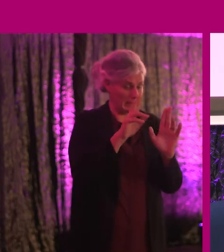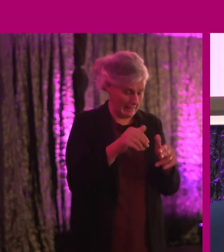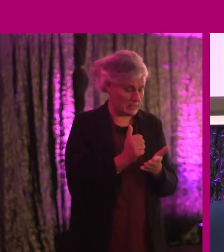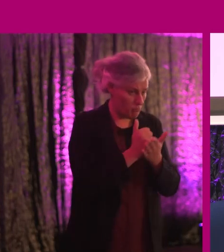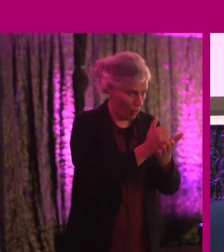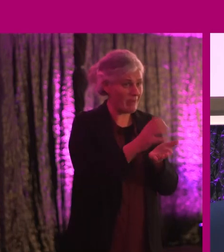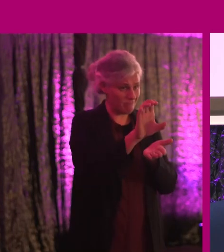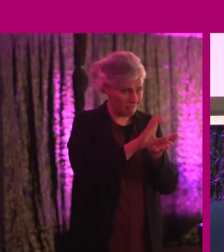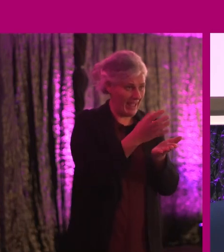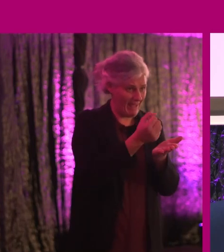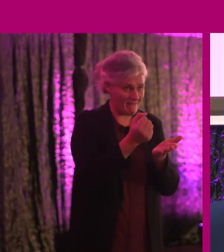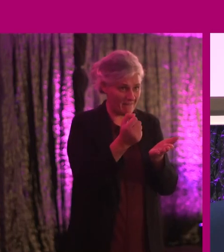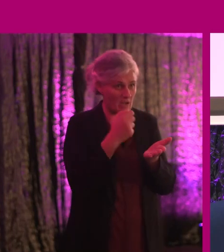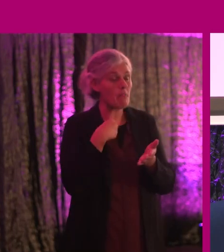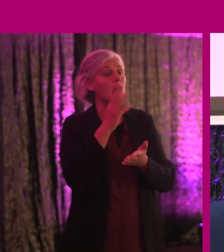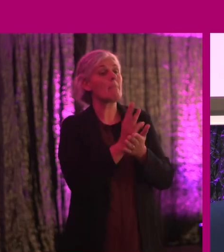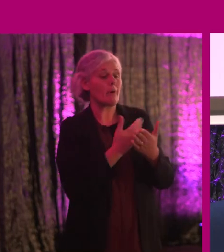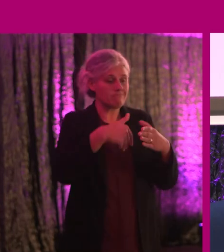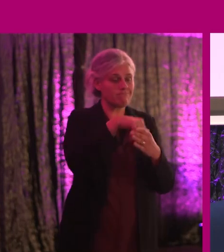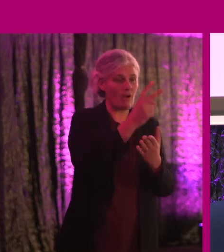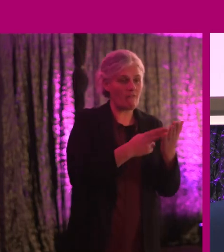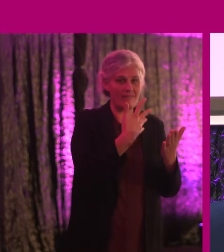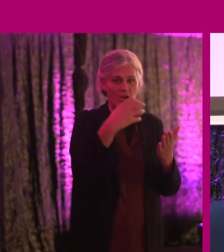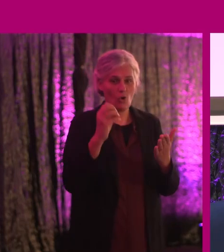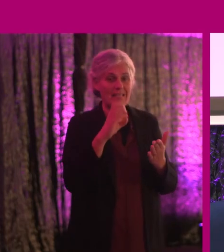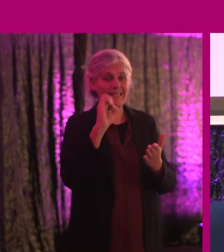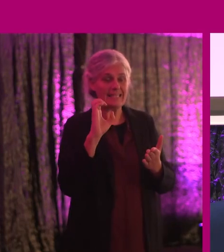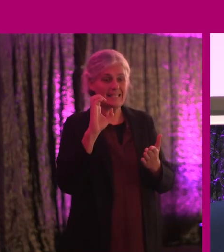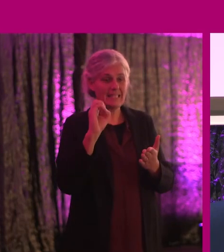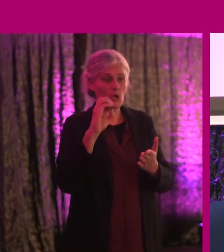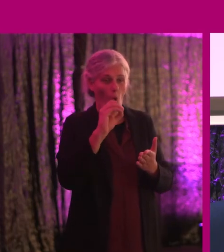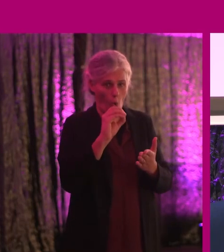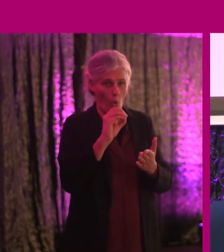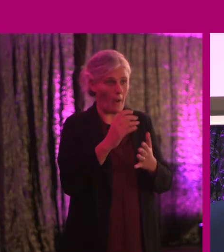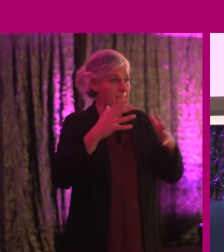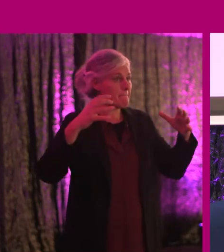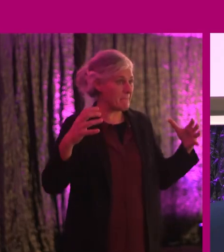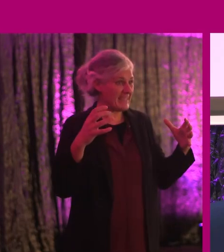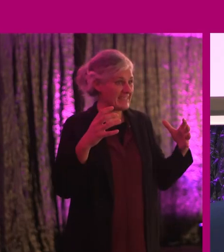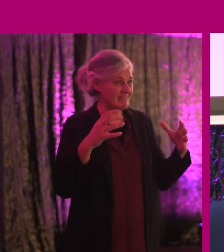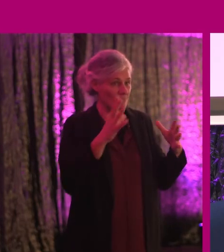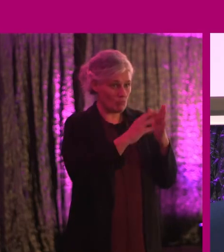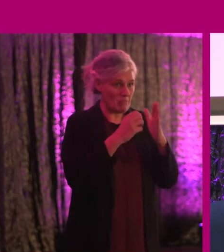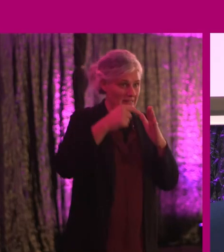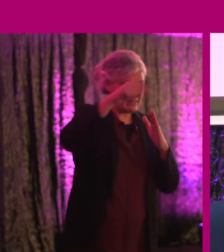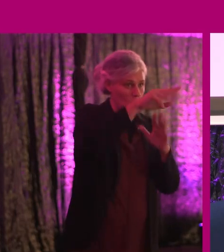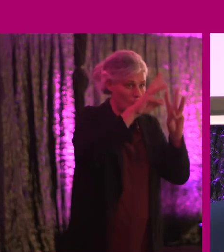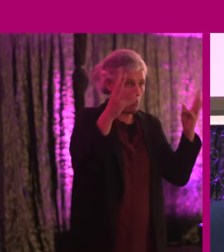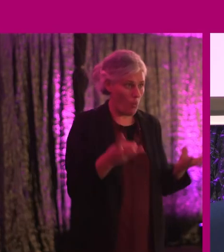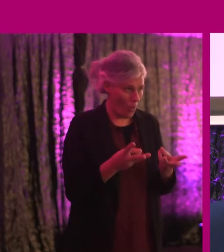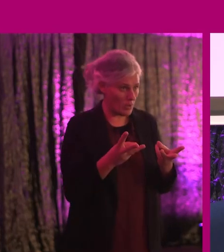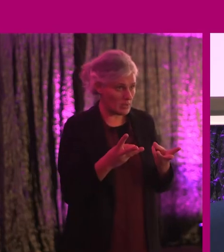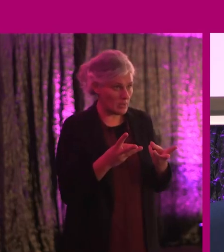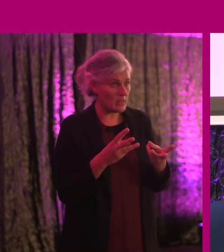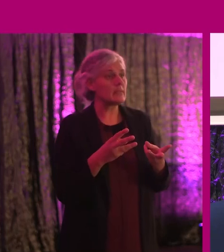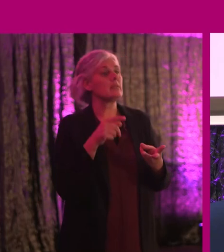budgets. But to become part of the Valuable 500, the CEO of the biggest brands in the world, and go onto our website and you can see it, was